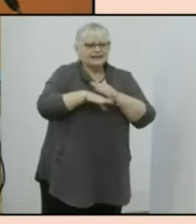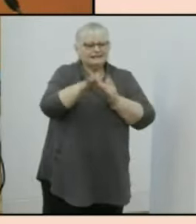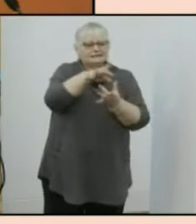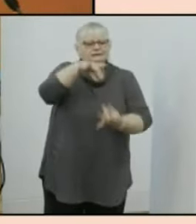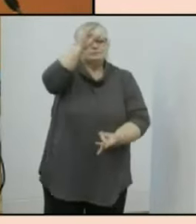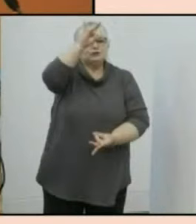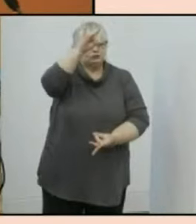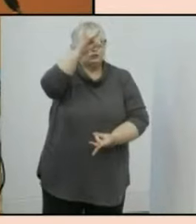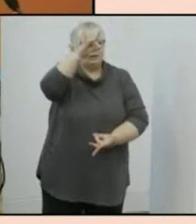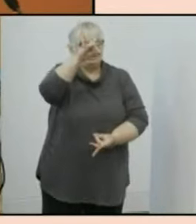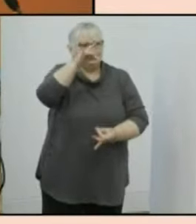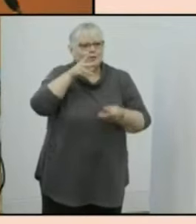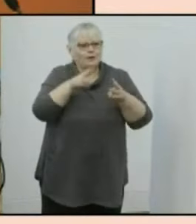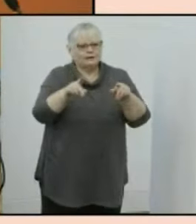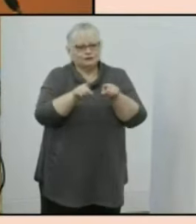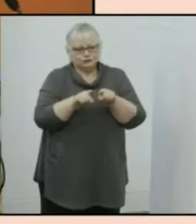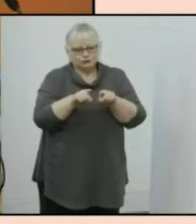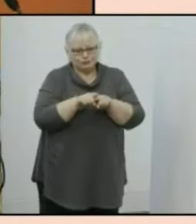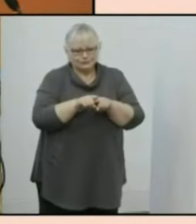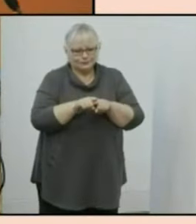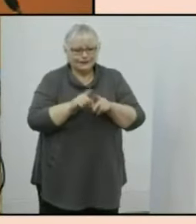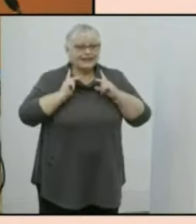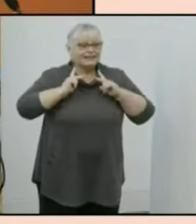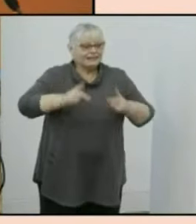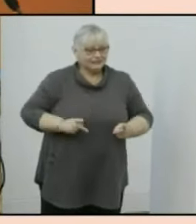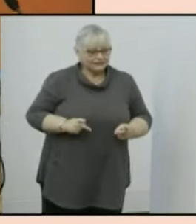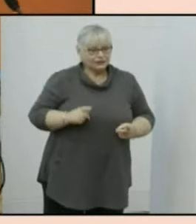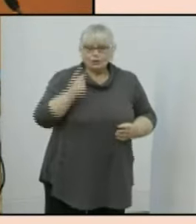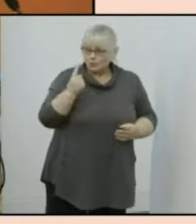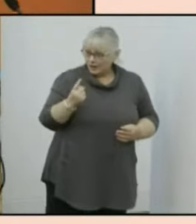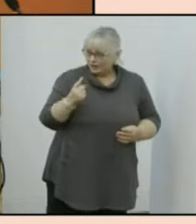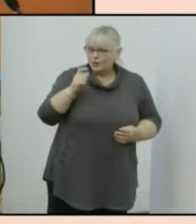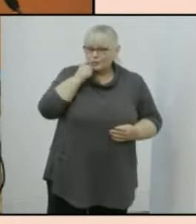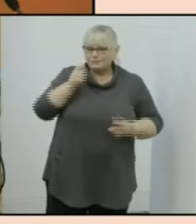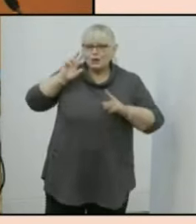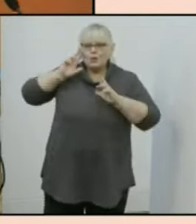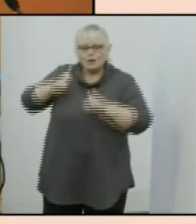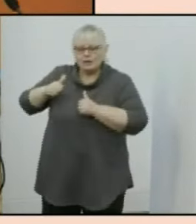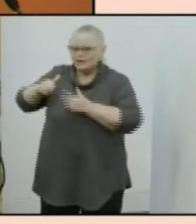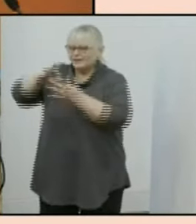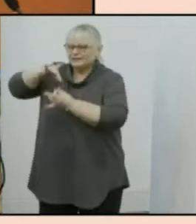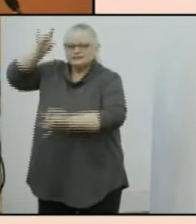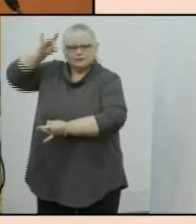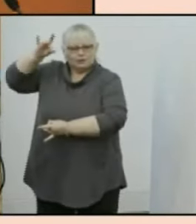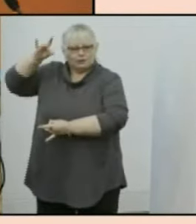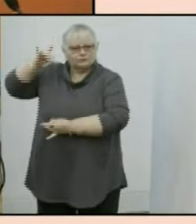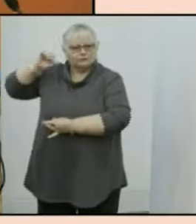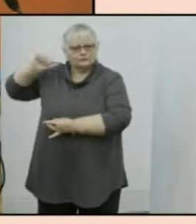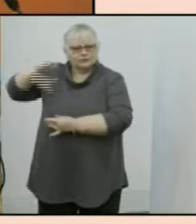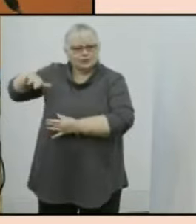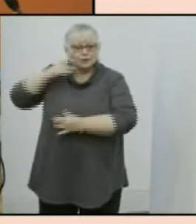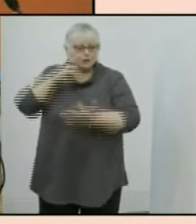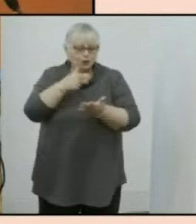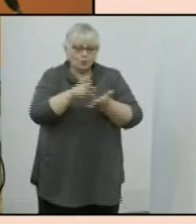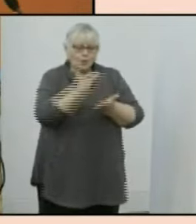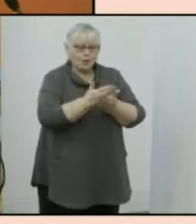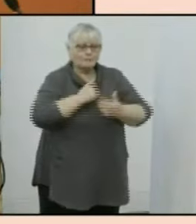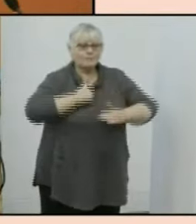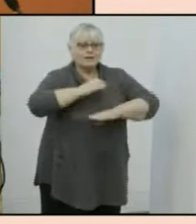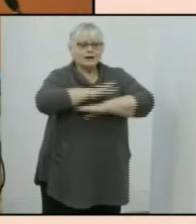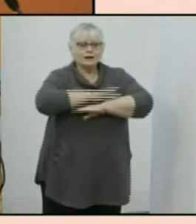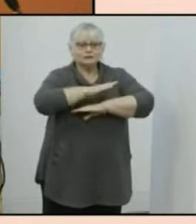sense the physical part's going to be taken care of by what we call our spirit of the land which means as you're walking around on country